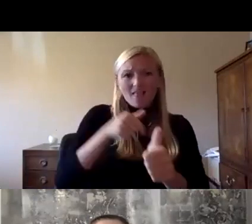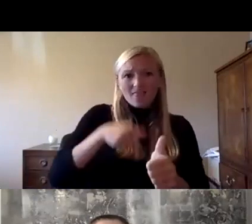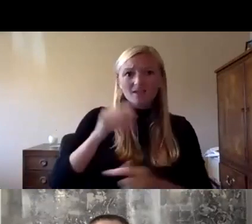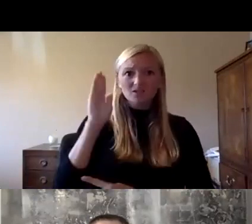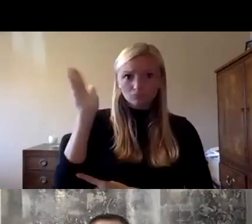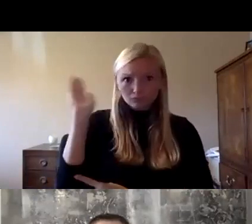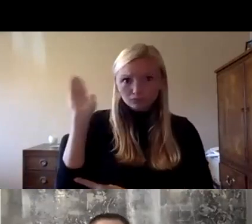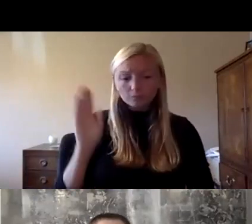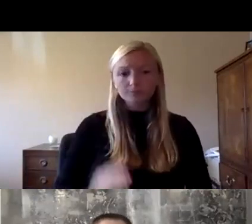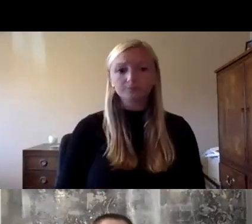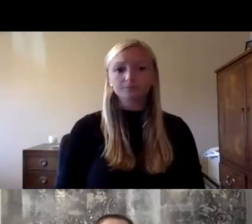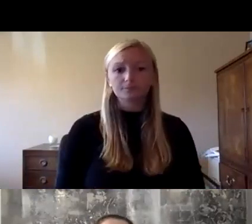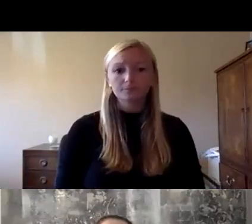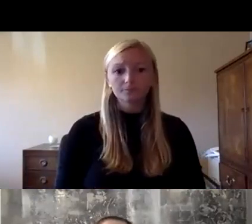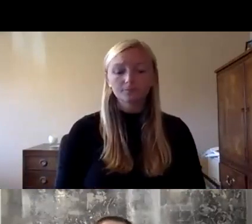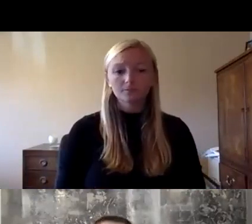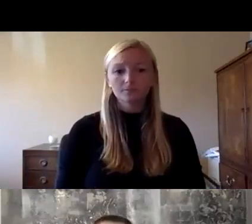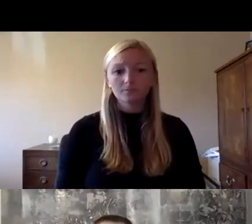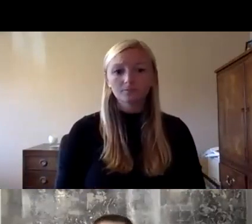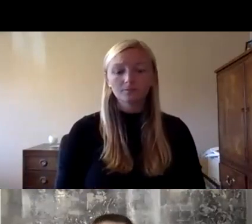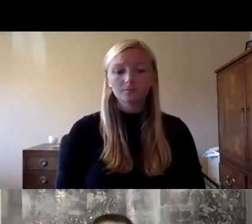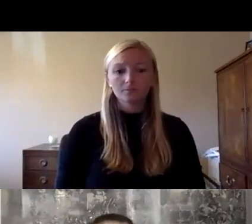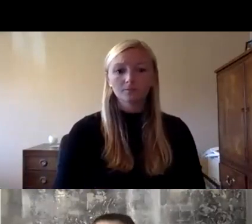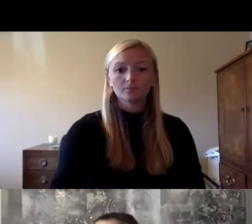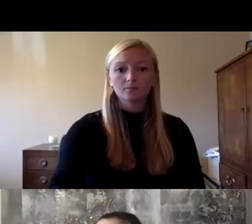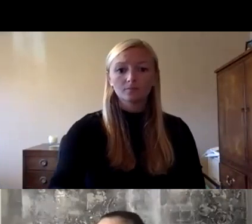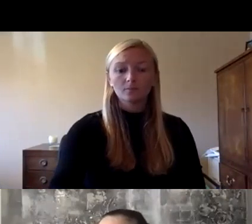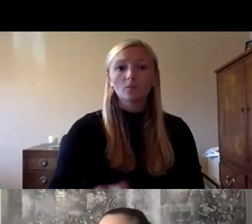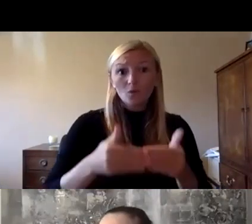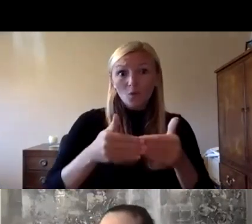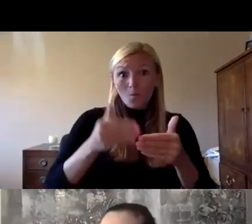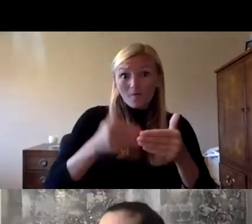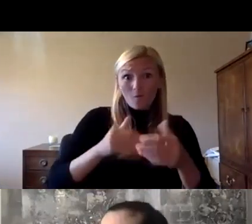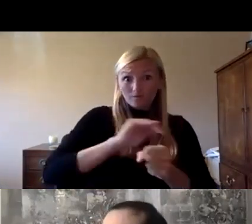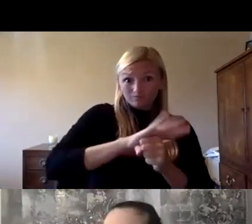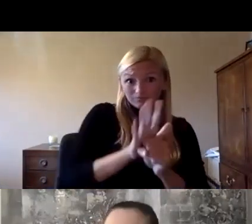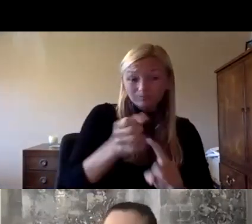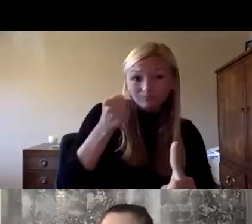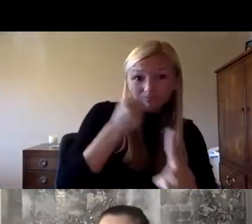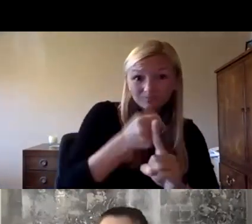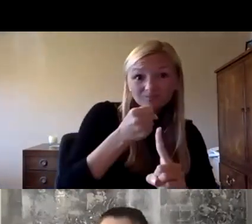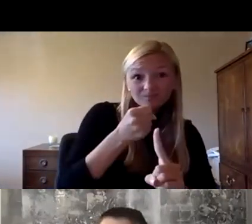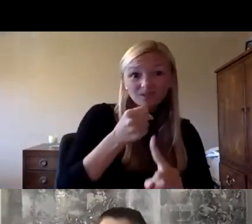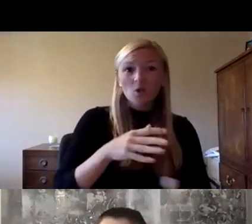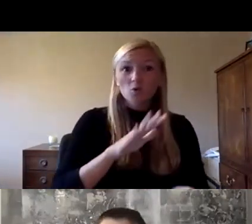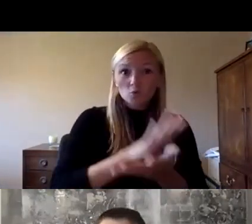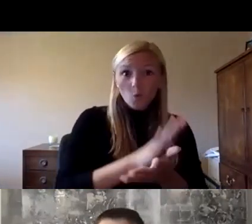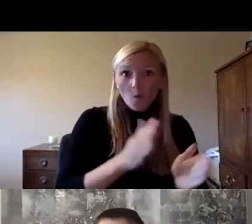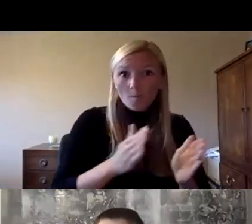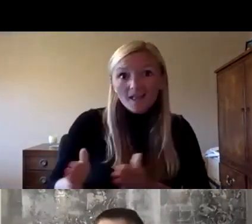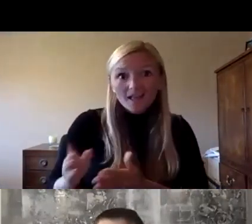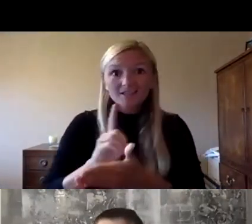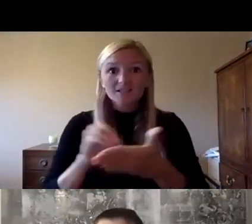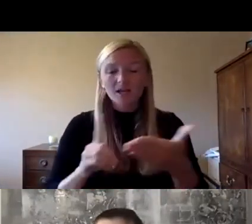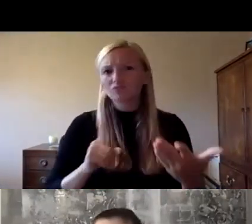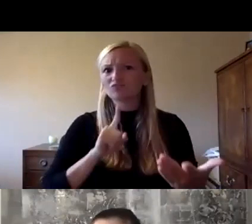but so even before the COVID-19 pandemic began school planning and design were really at a